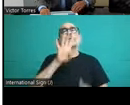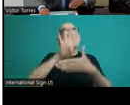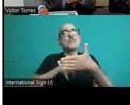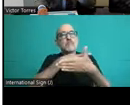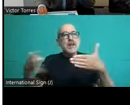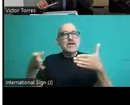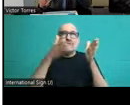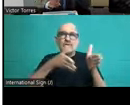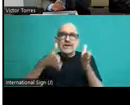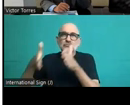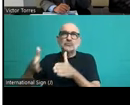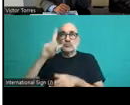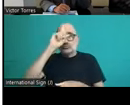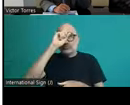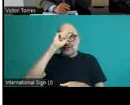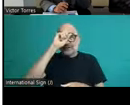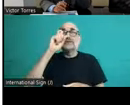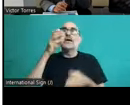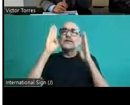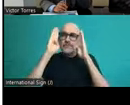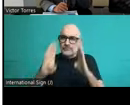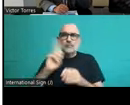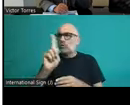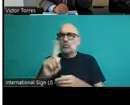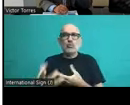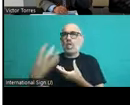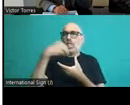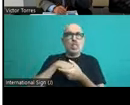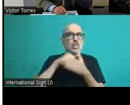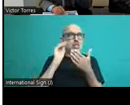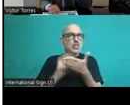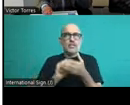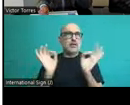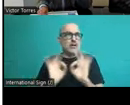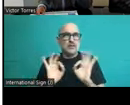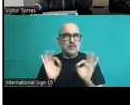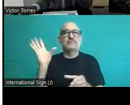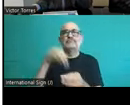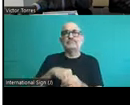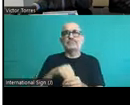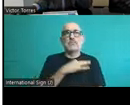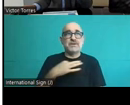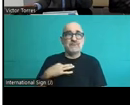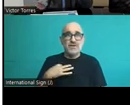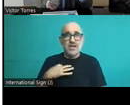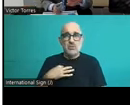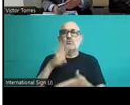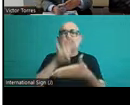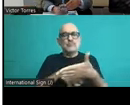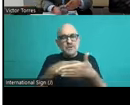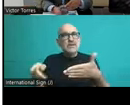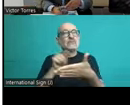of privates is not included in the terms of the research carried out and the